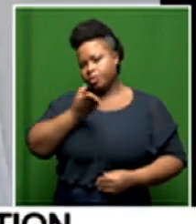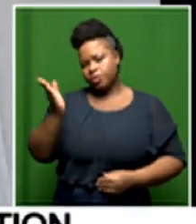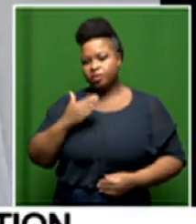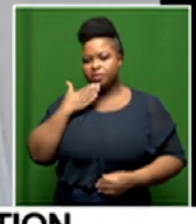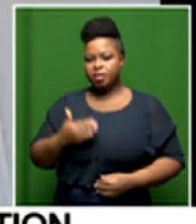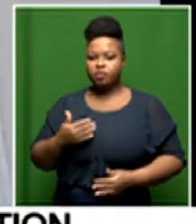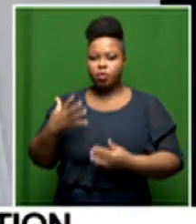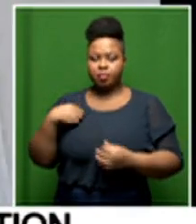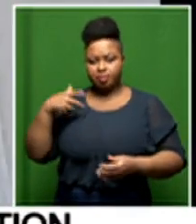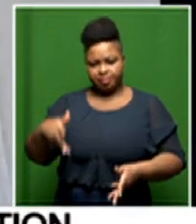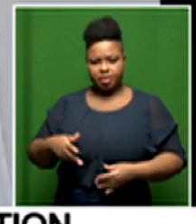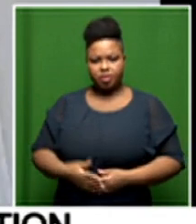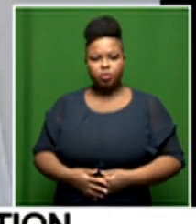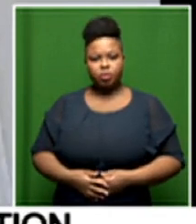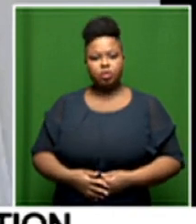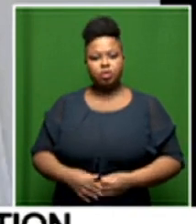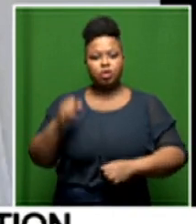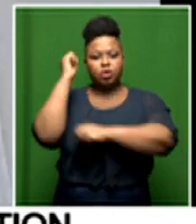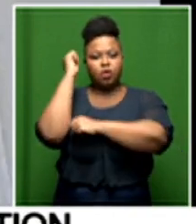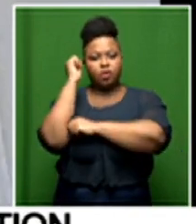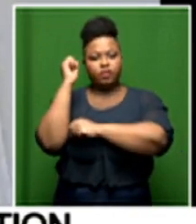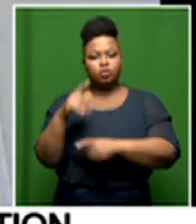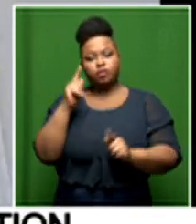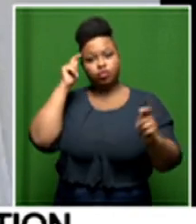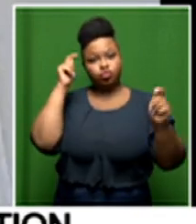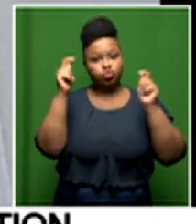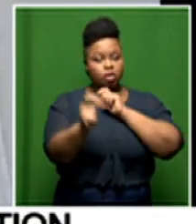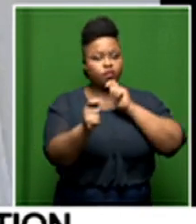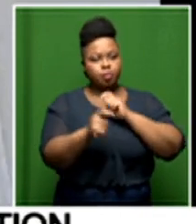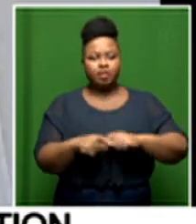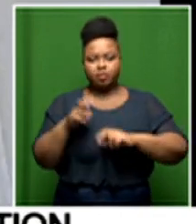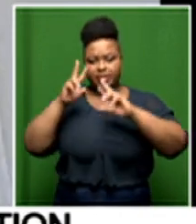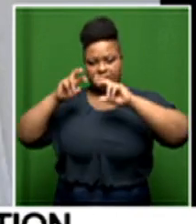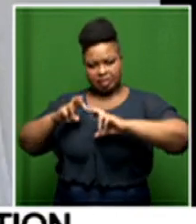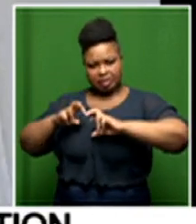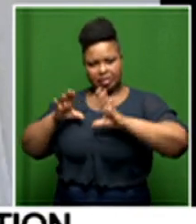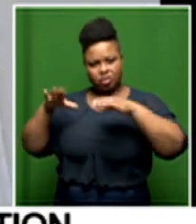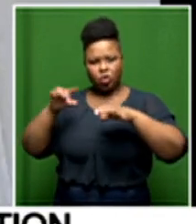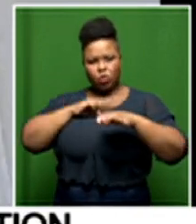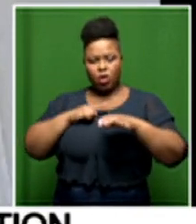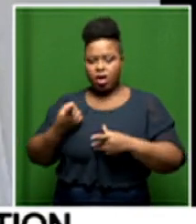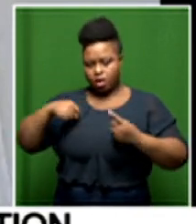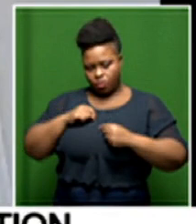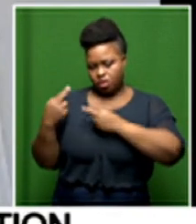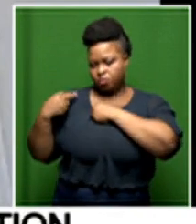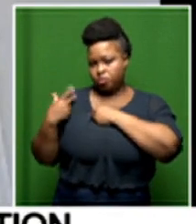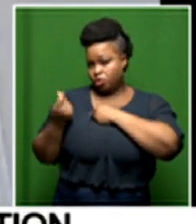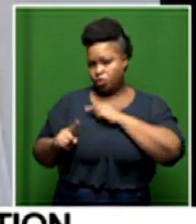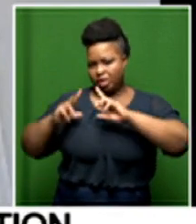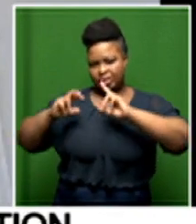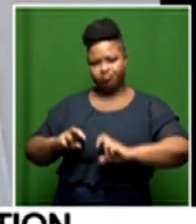for having me well the mandate of the office of the transformation ombudsman is to conduct an investigation